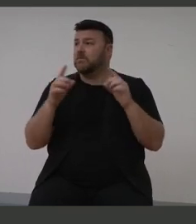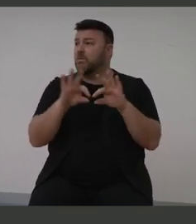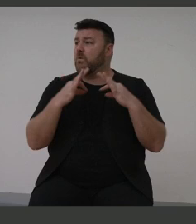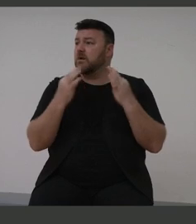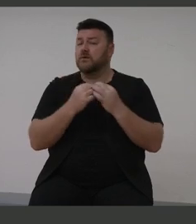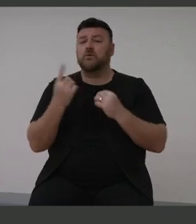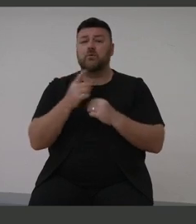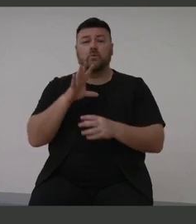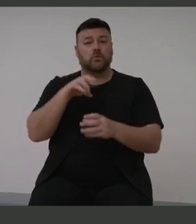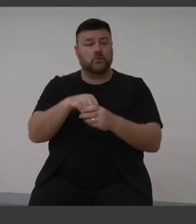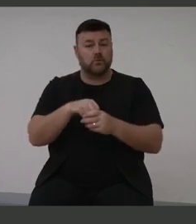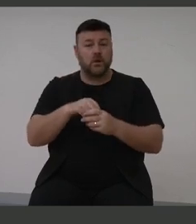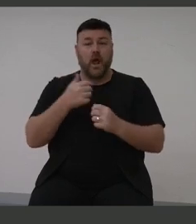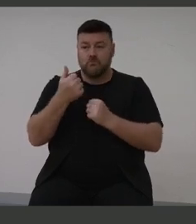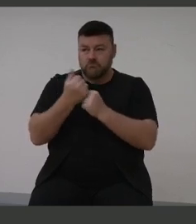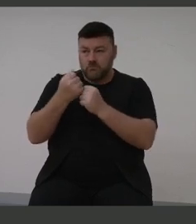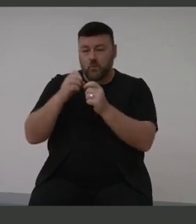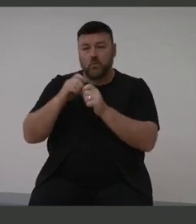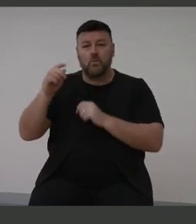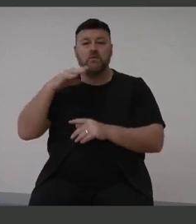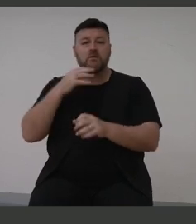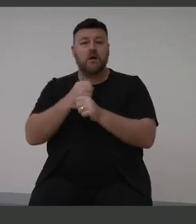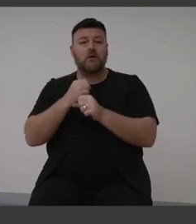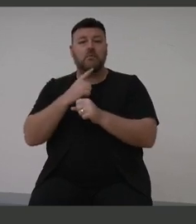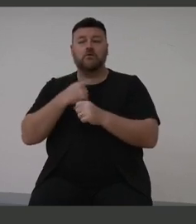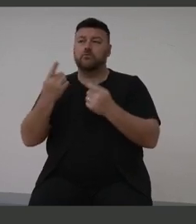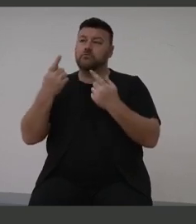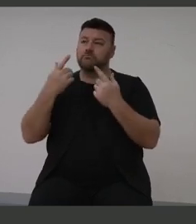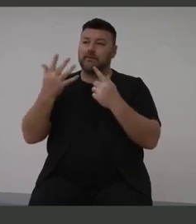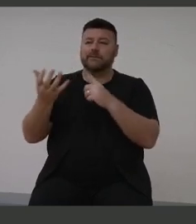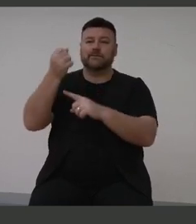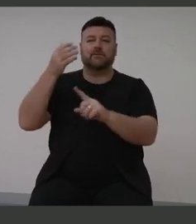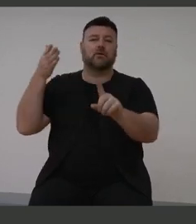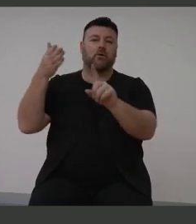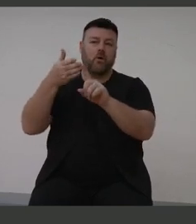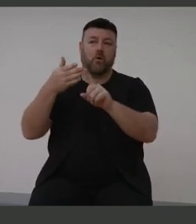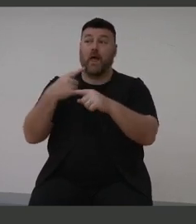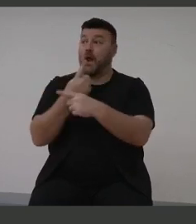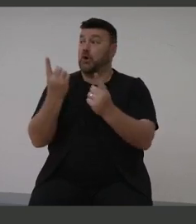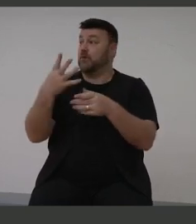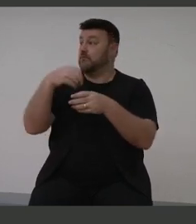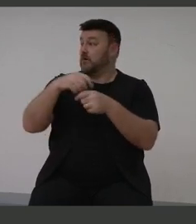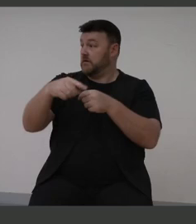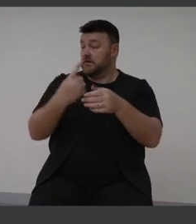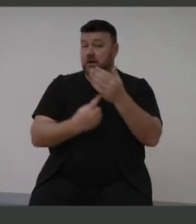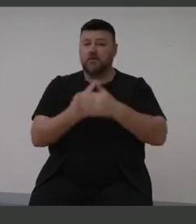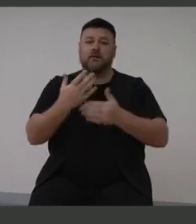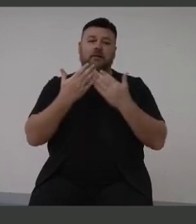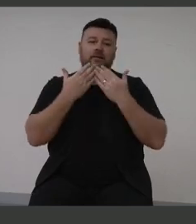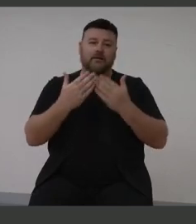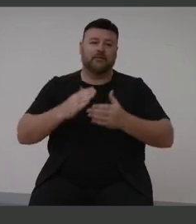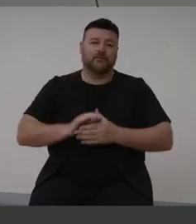with the Government to reach that goal, and everyone taking part in this event. Thank you very much.